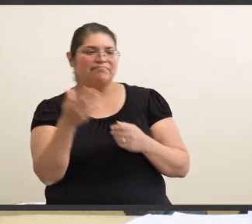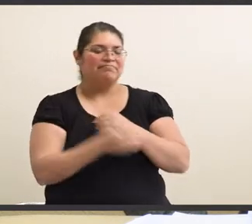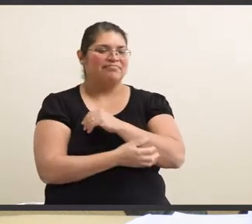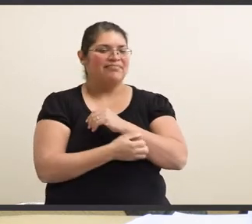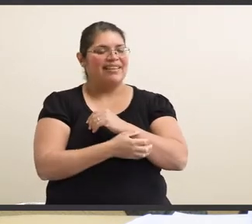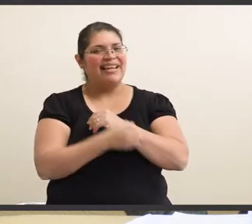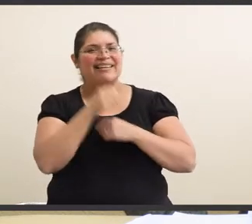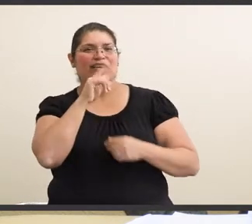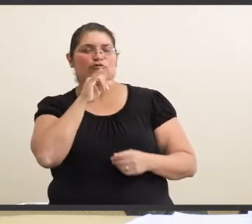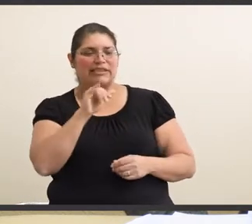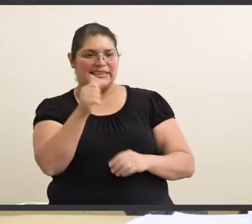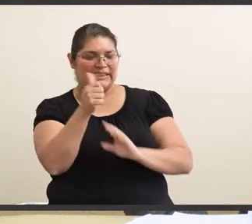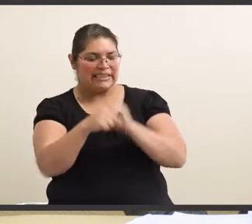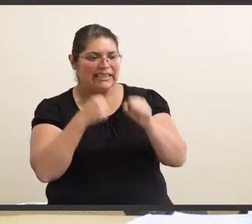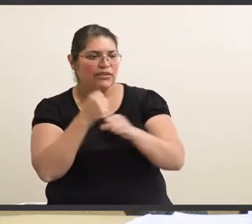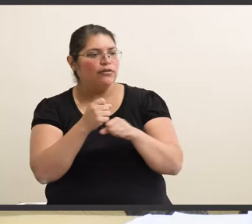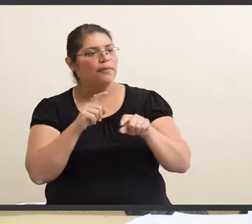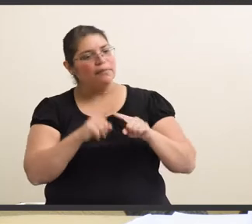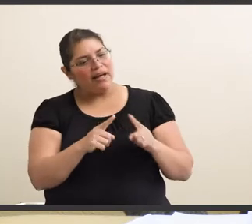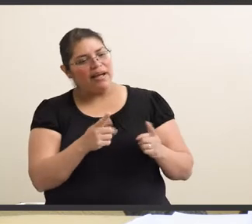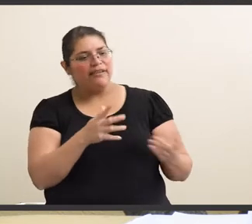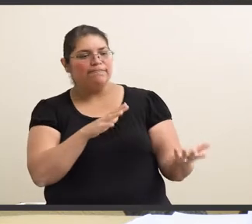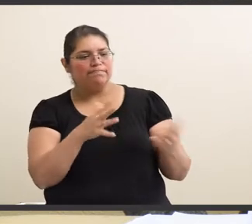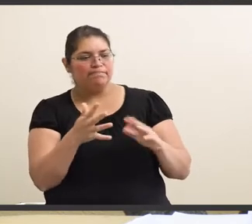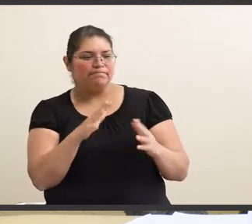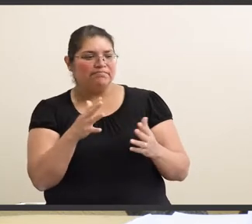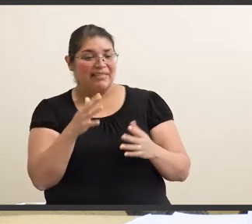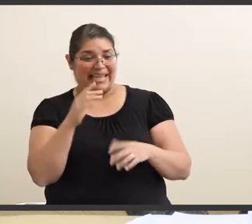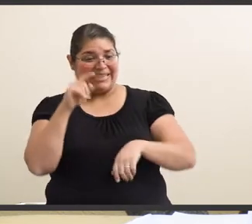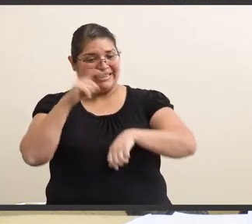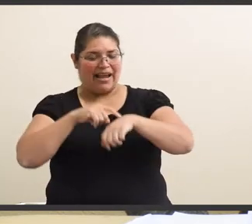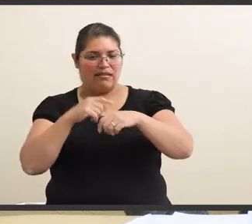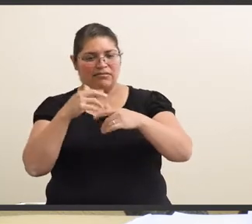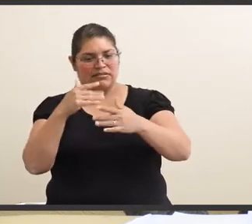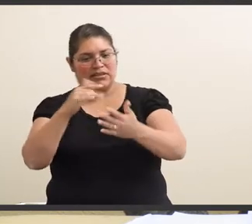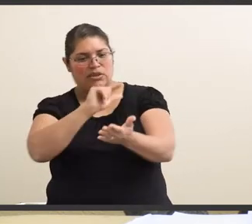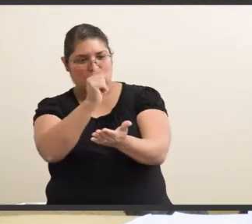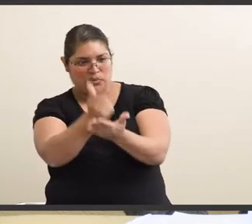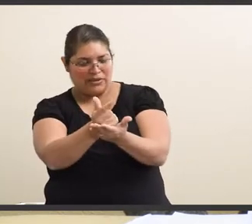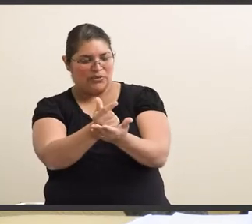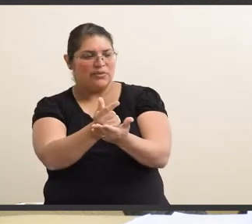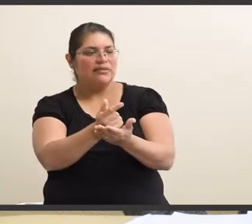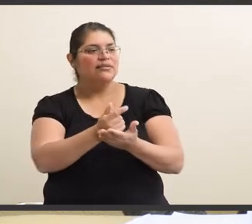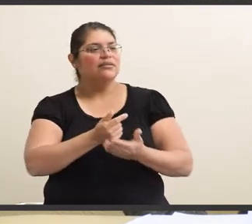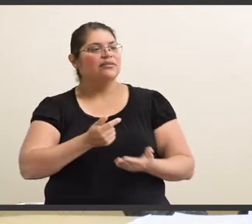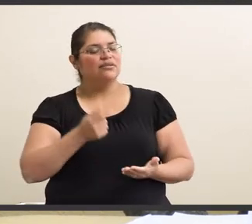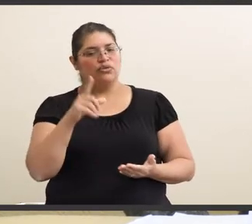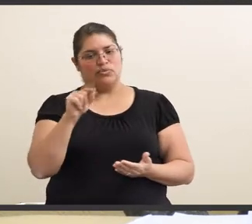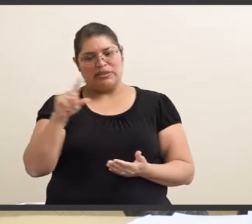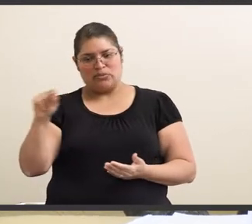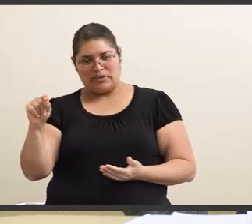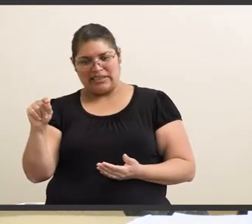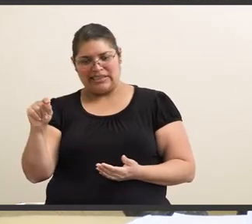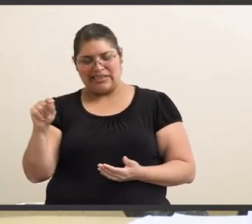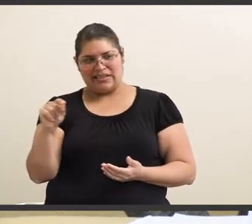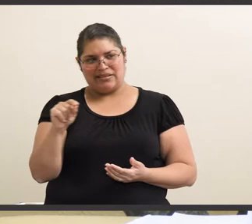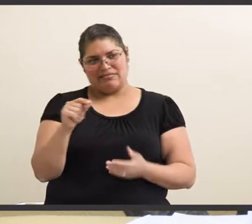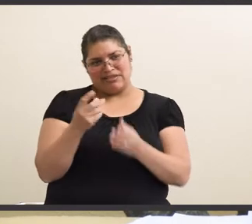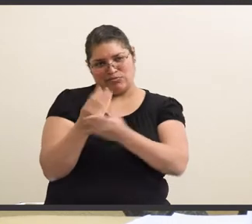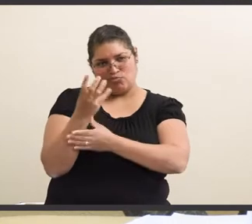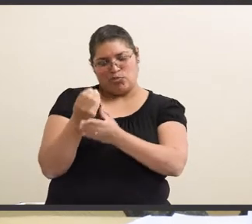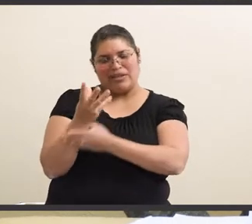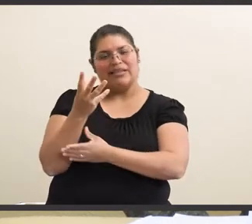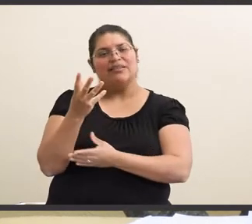not really 10 years, but in, I plan to graduate in about, uh, 2020 spring.